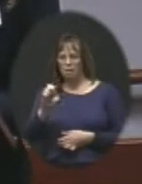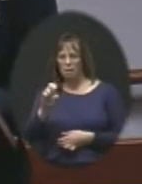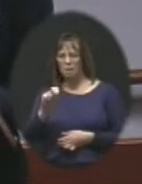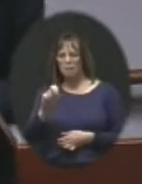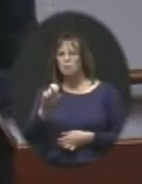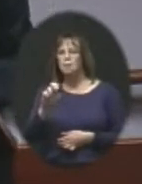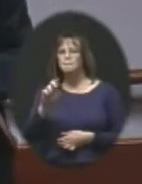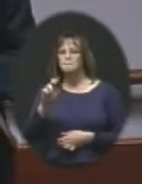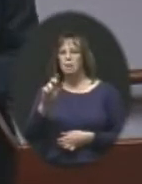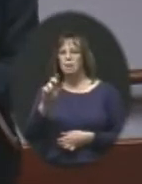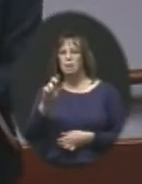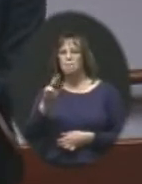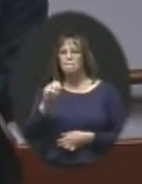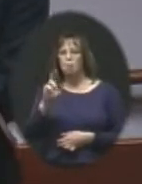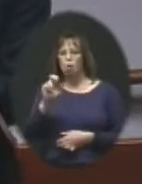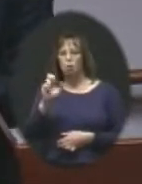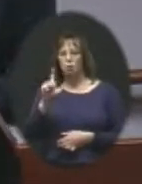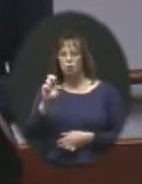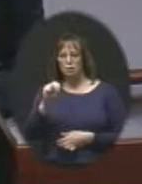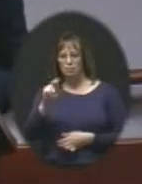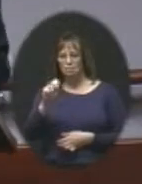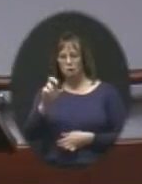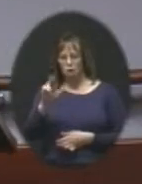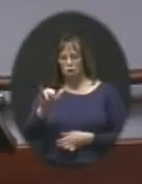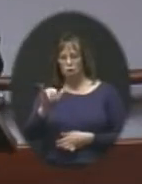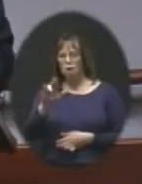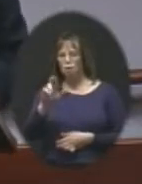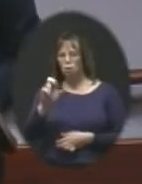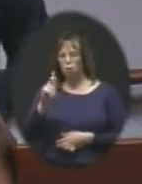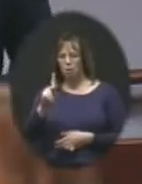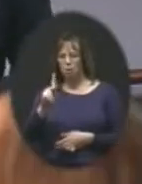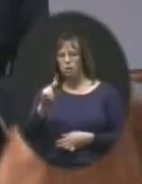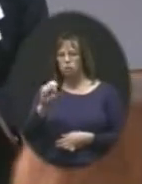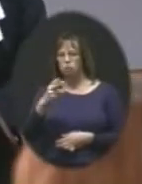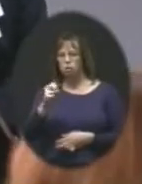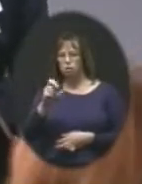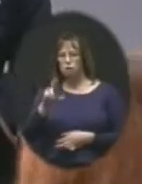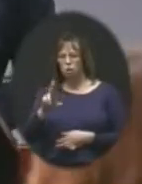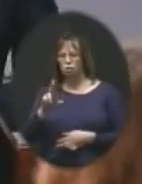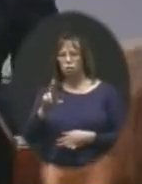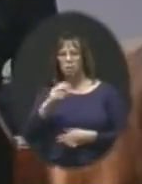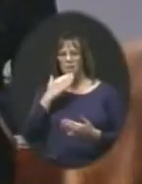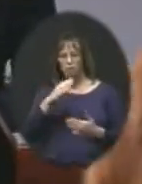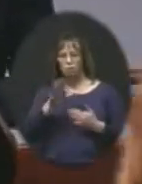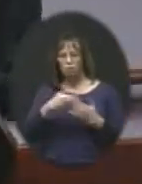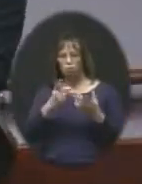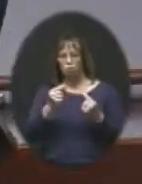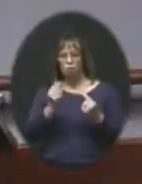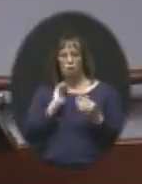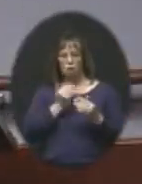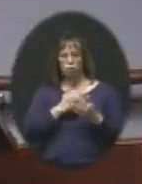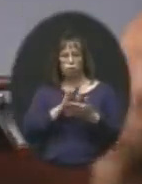and of course Rick Shearer and Marlon Berry, are representatives on the foundation board. Thank you for all you do for our schools.